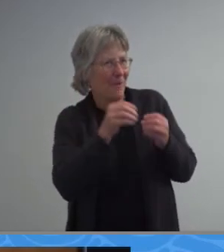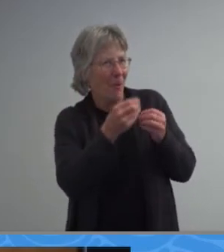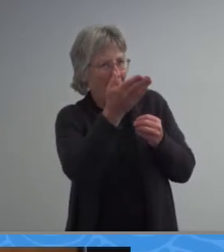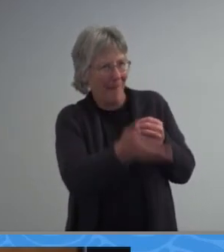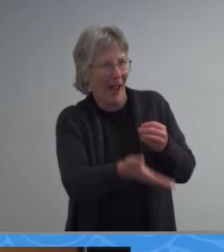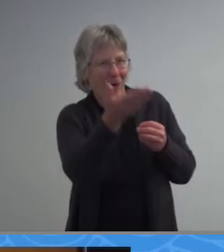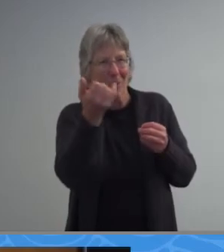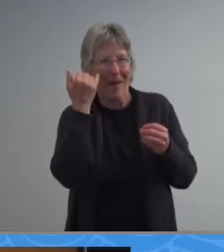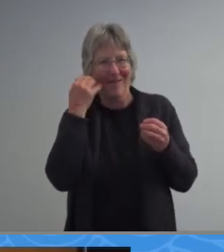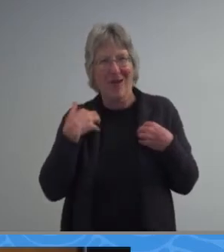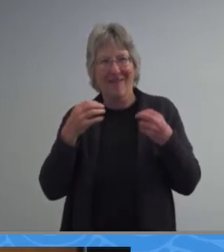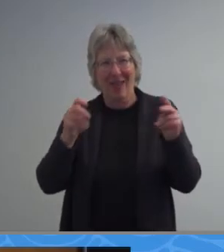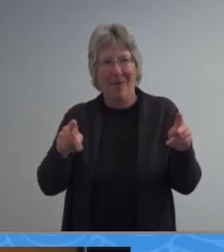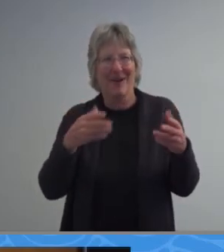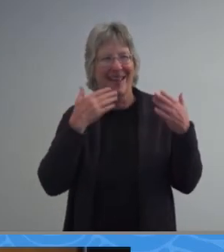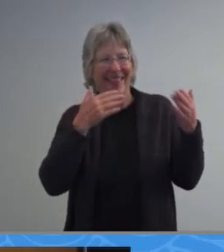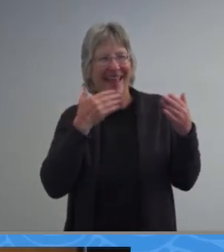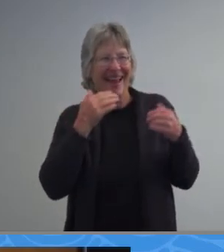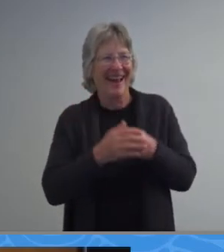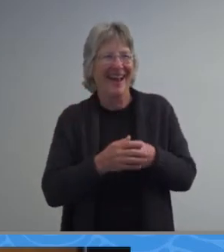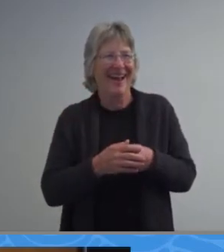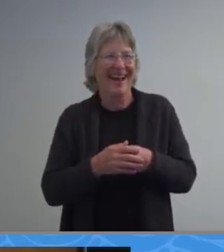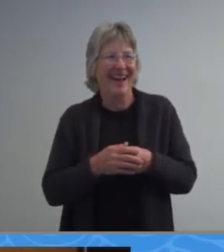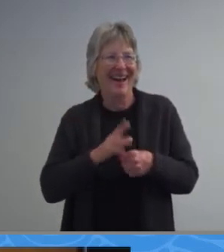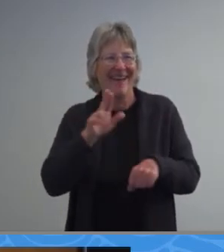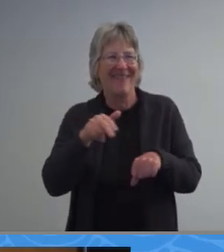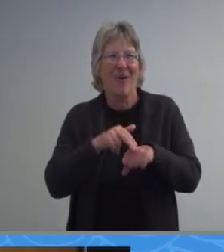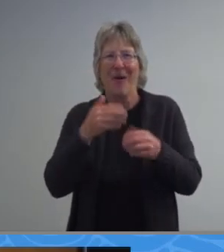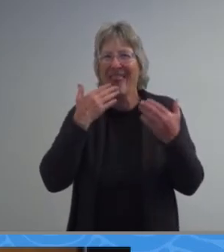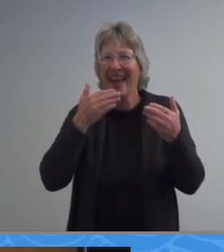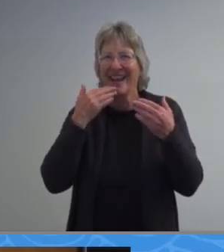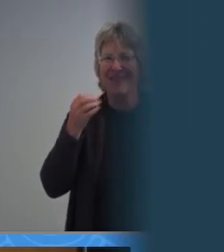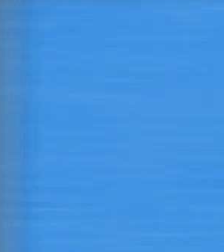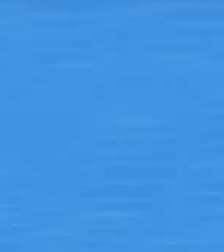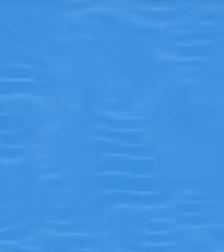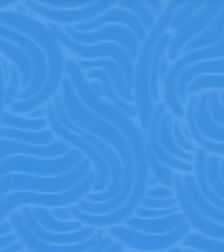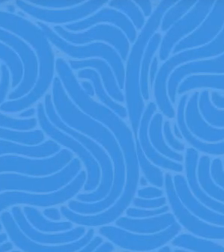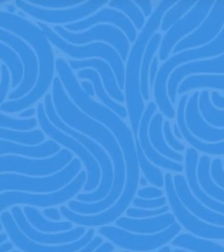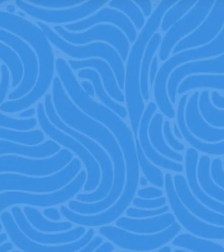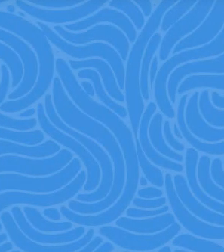a chance so thanks of course thank you so much for the opportunity sure